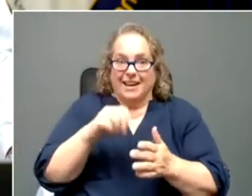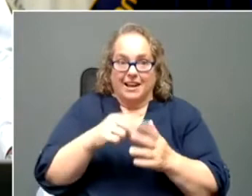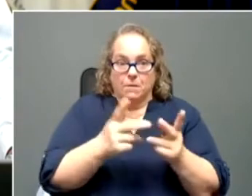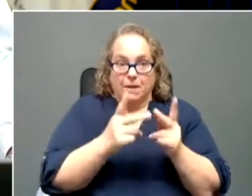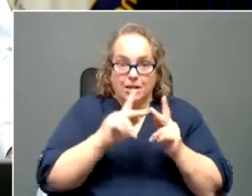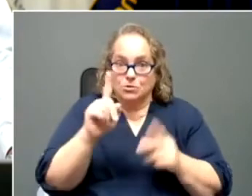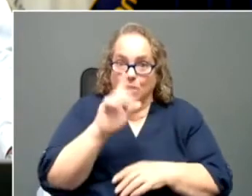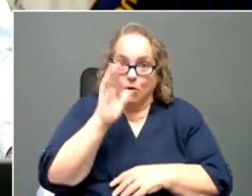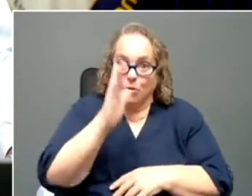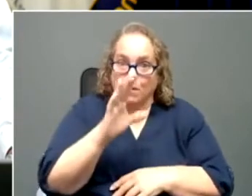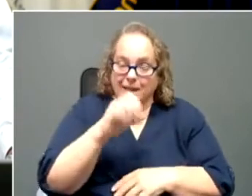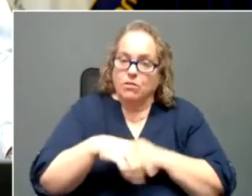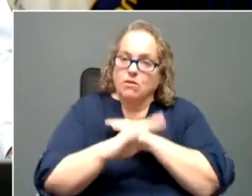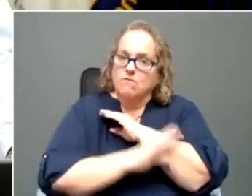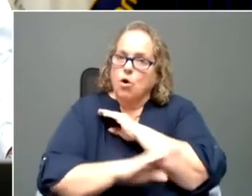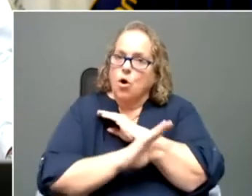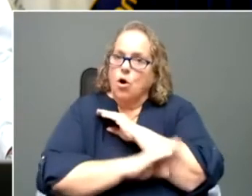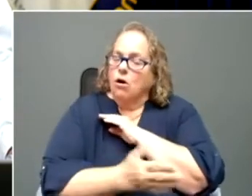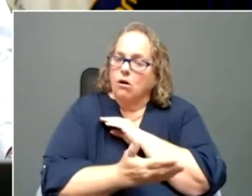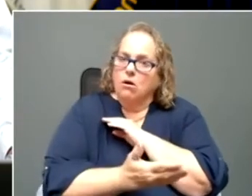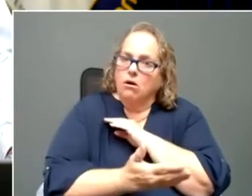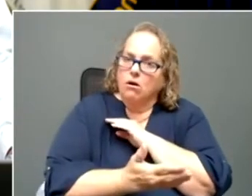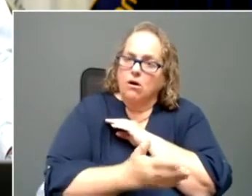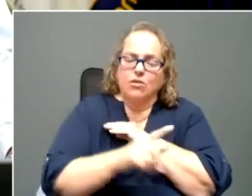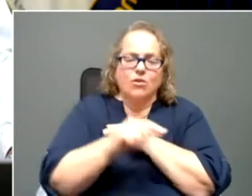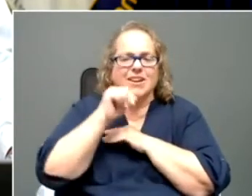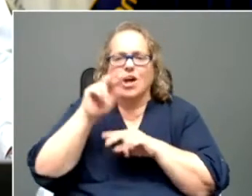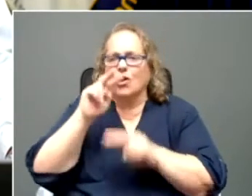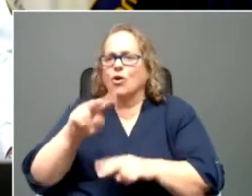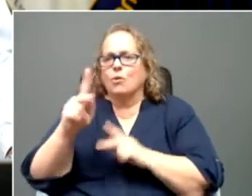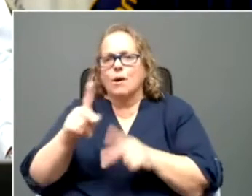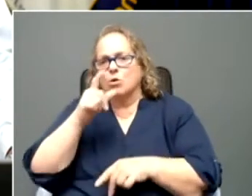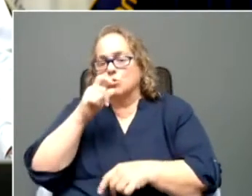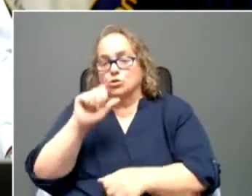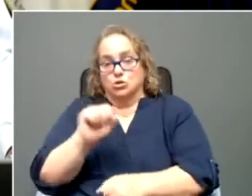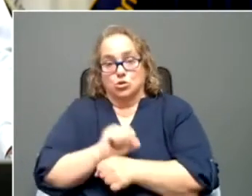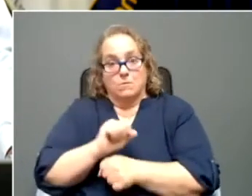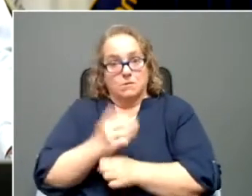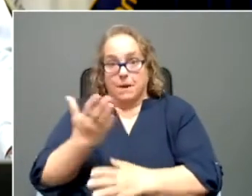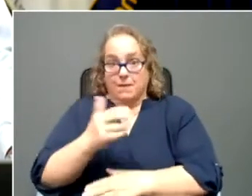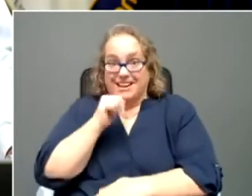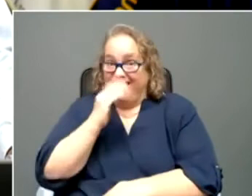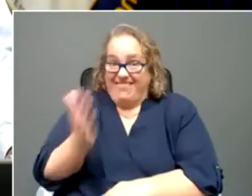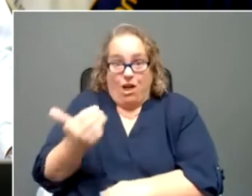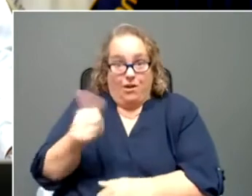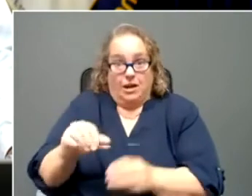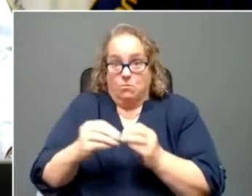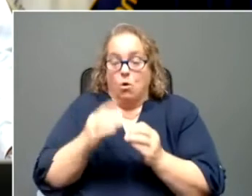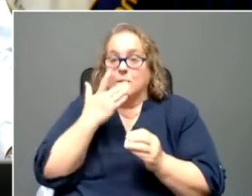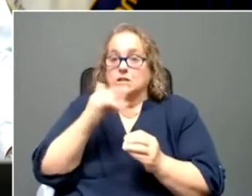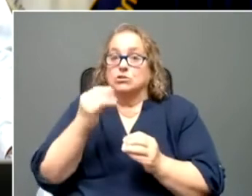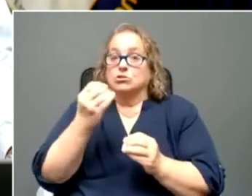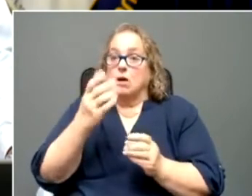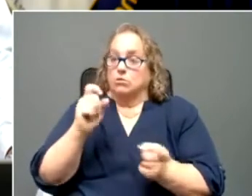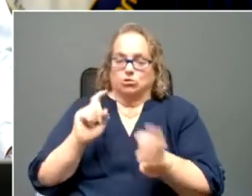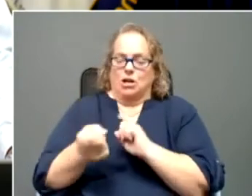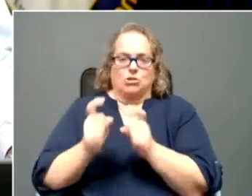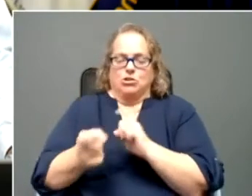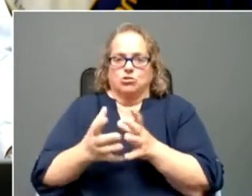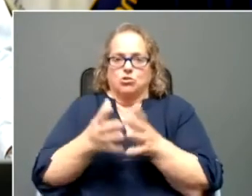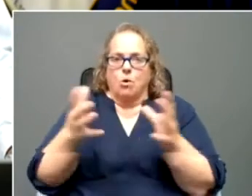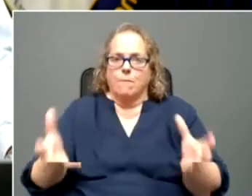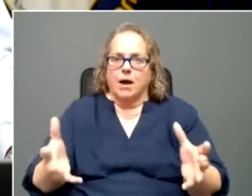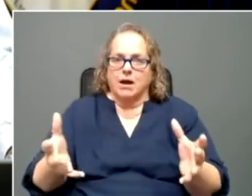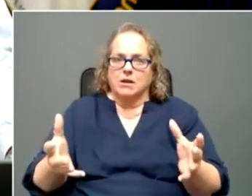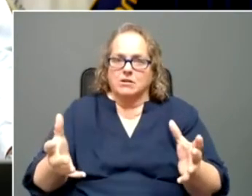in the fall. They're not looking at folks whose jobs may no longer exist because jobs are changing so quickly that need to get out and get